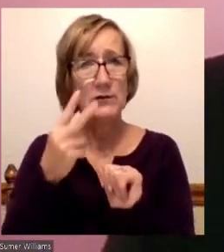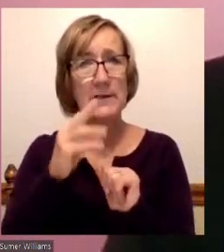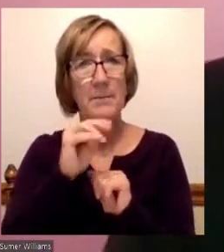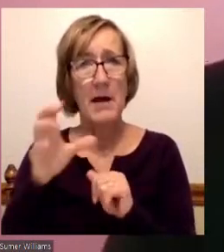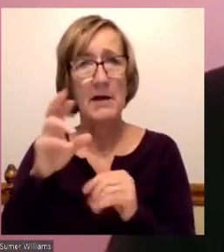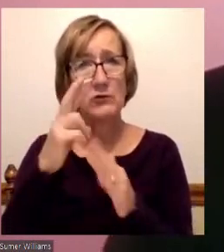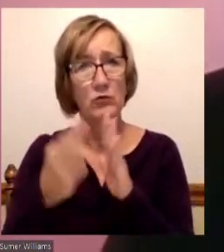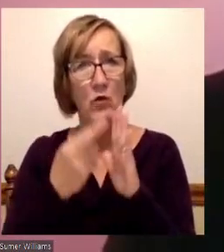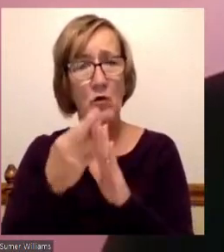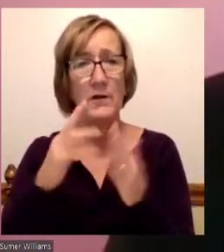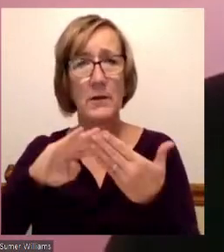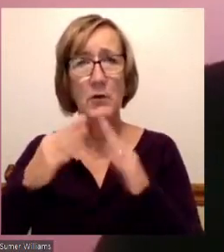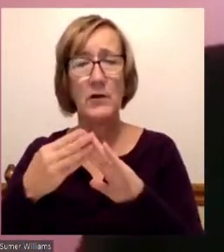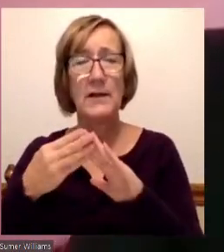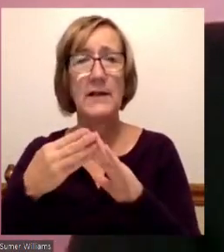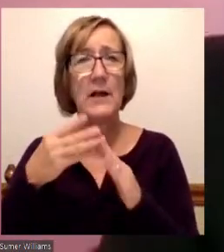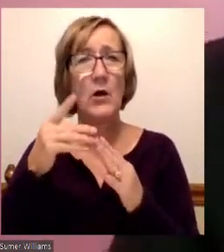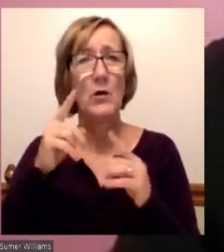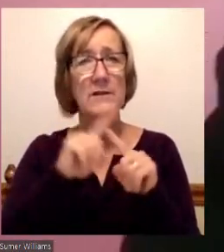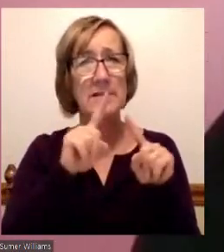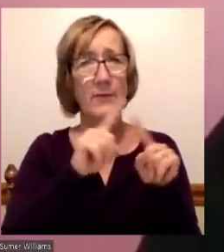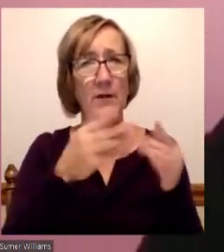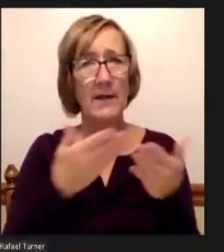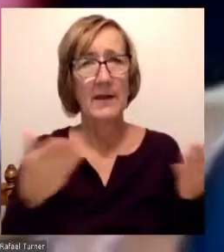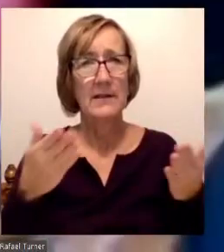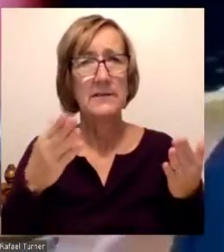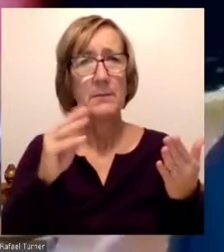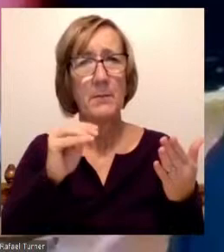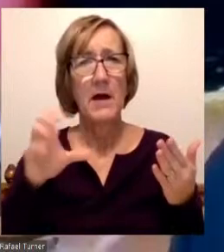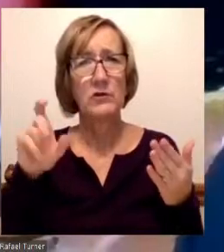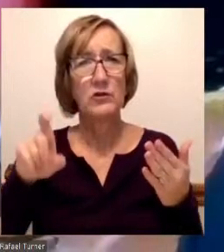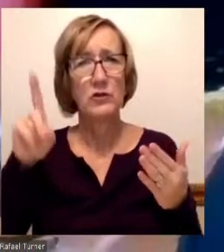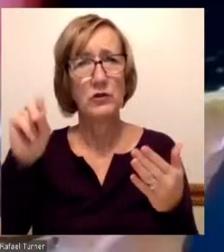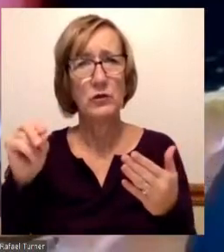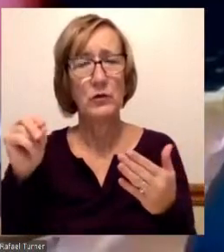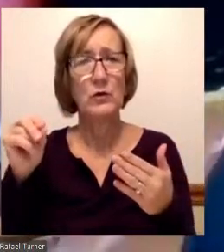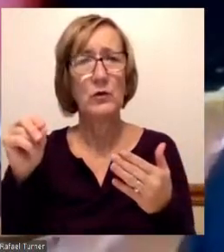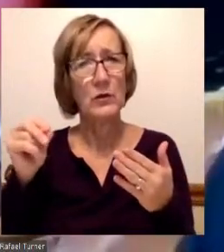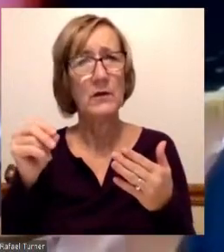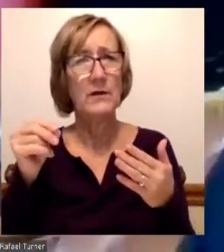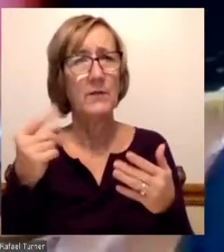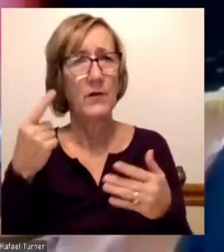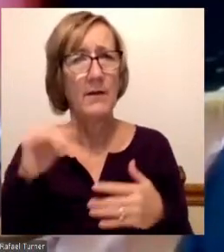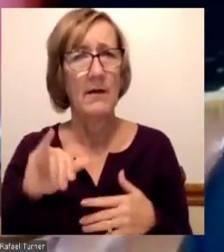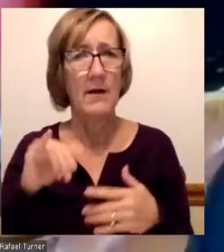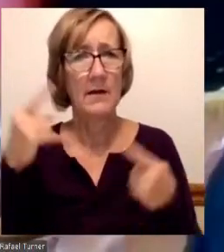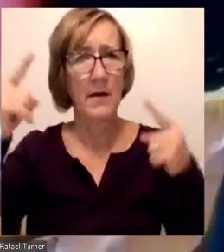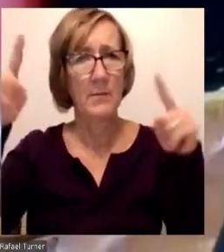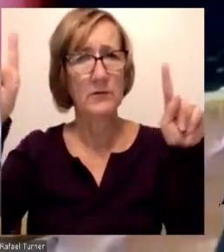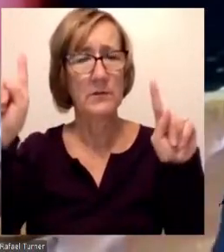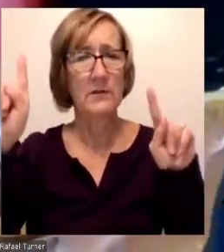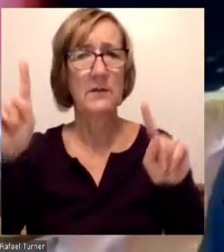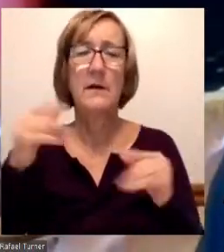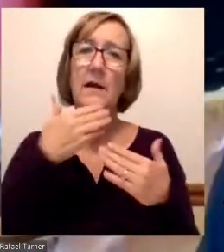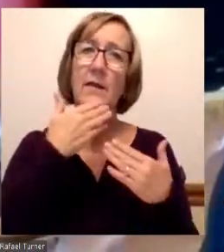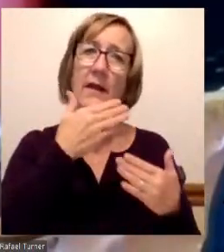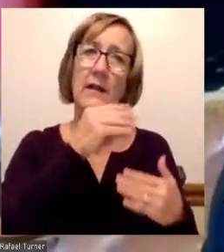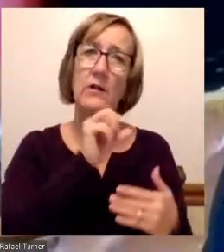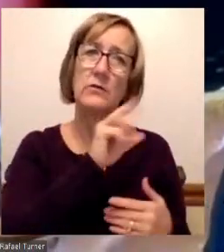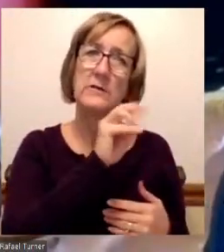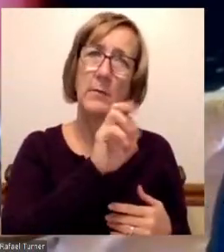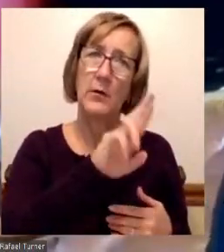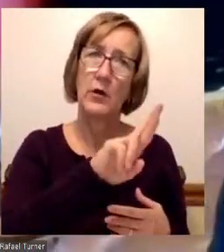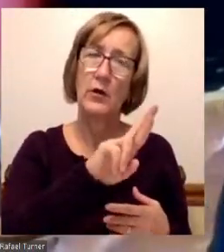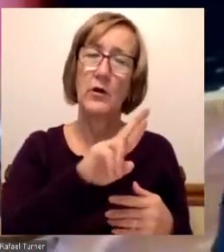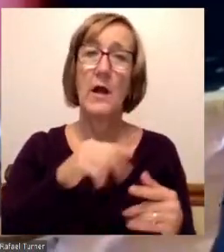you think our institution should take towards that end? Thank you, Summer. I consider Mott Community College